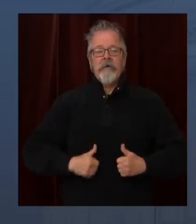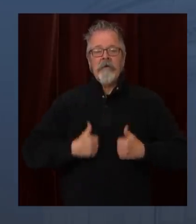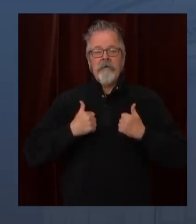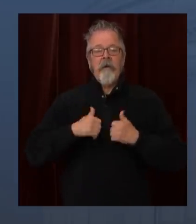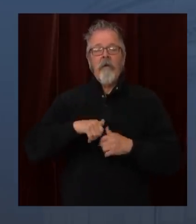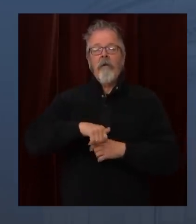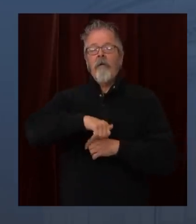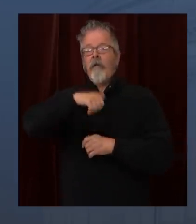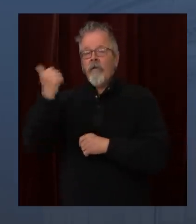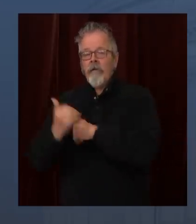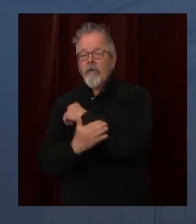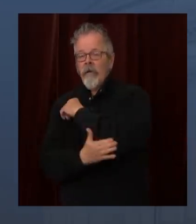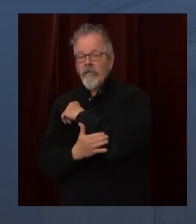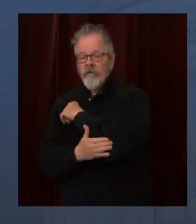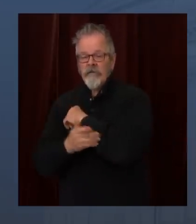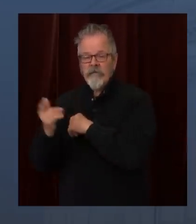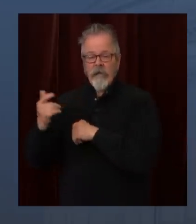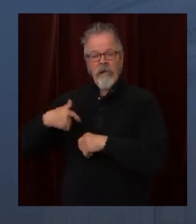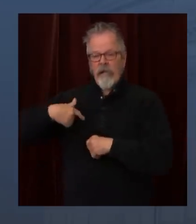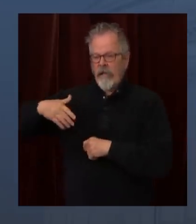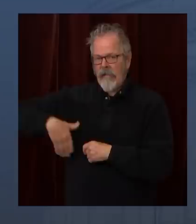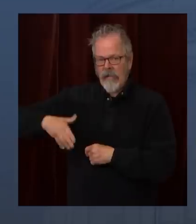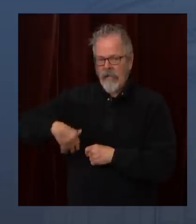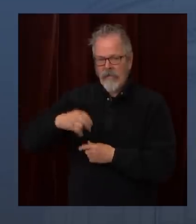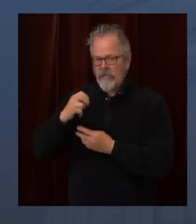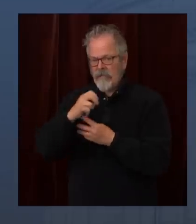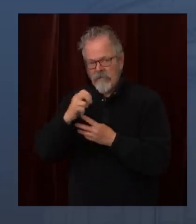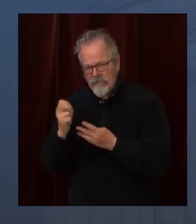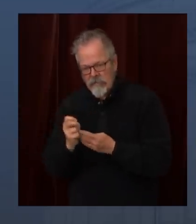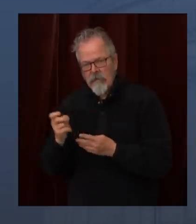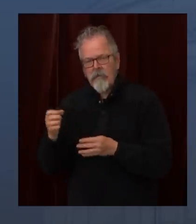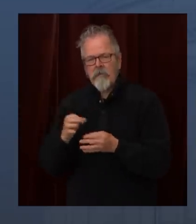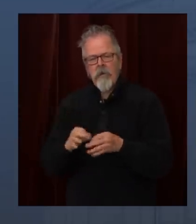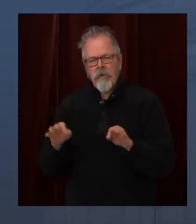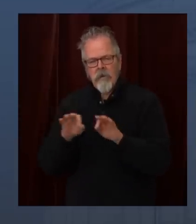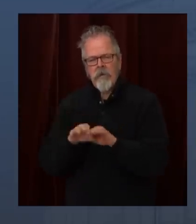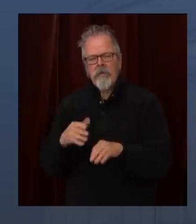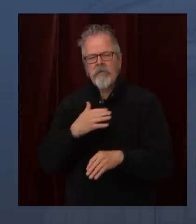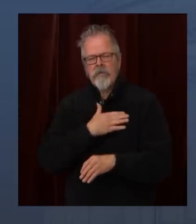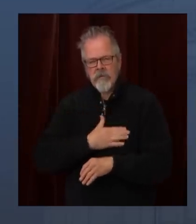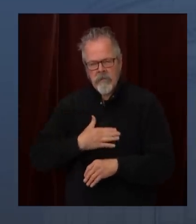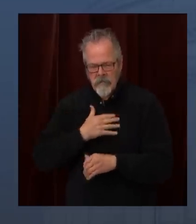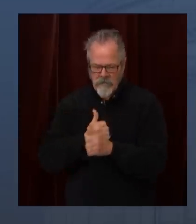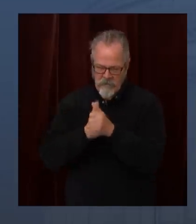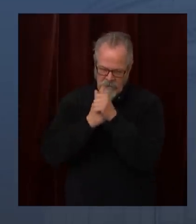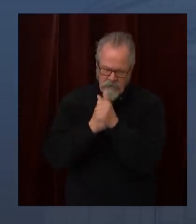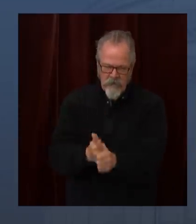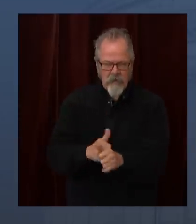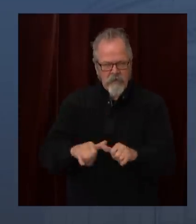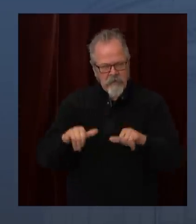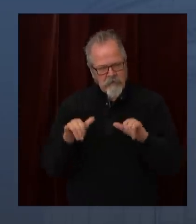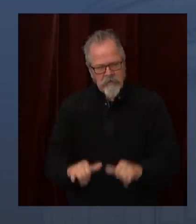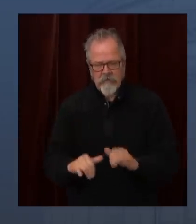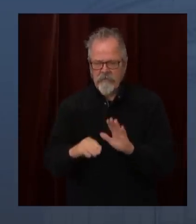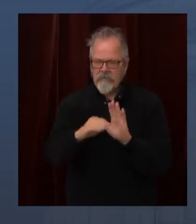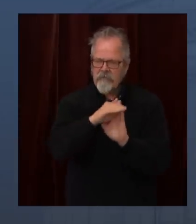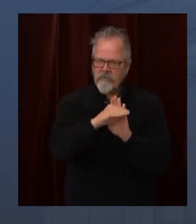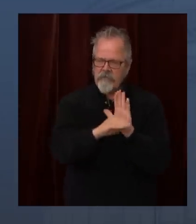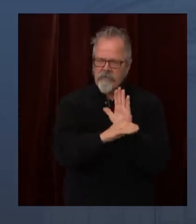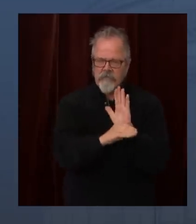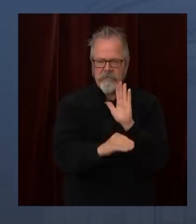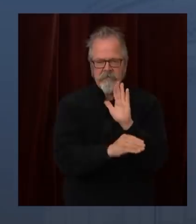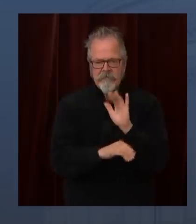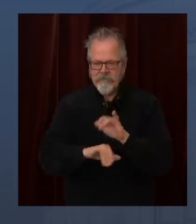has restrictions on activities including crowd sizes as well as mandatory protections for workers. These are very